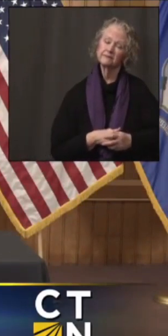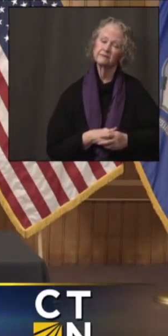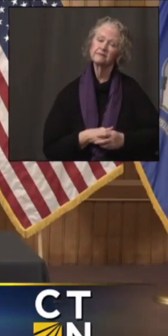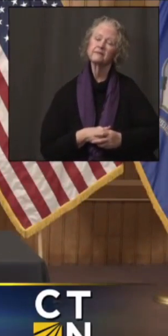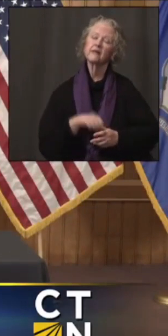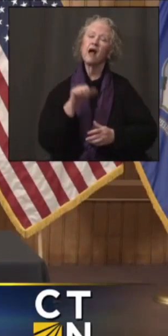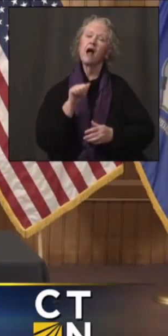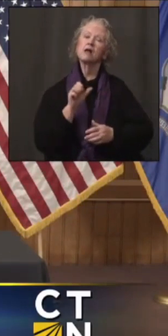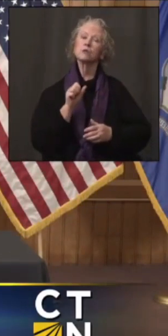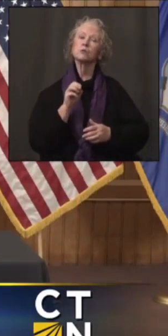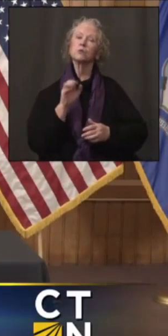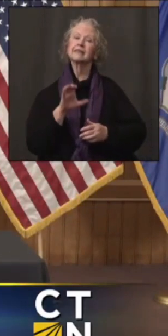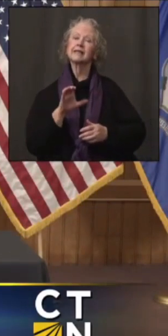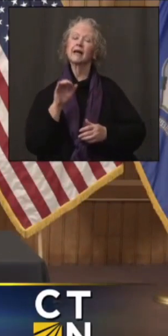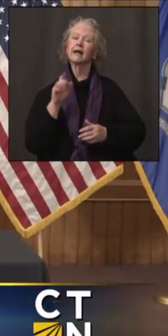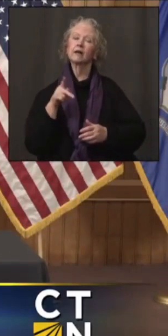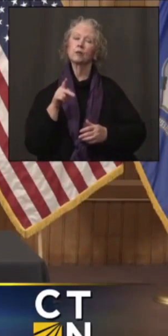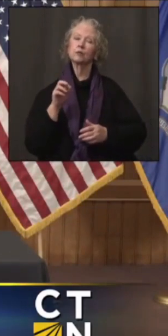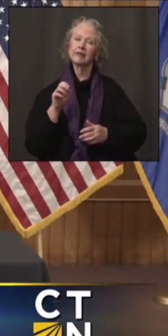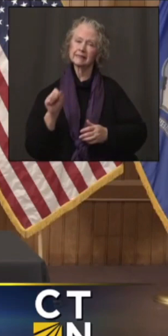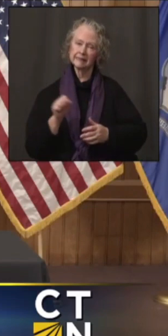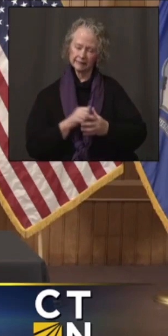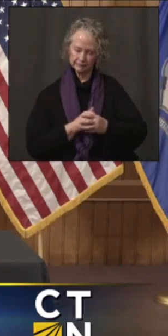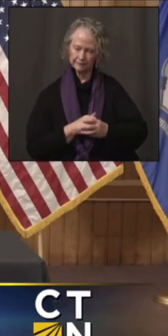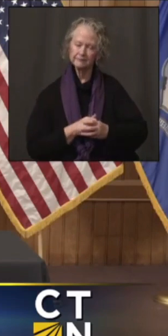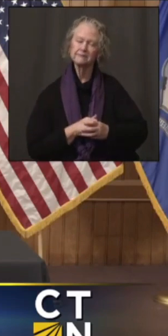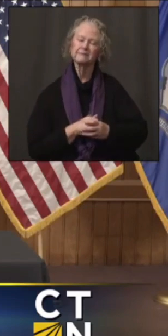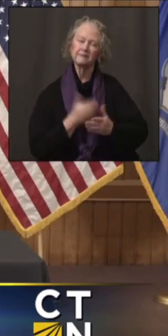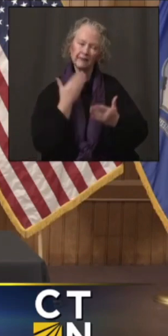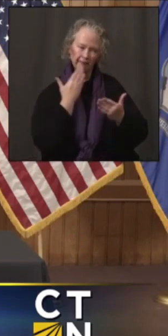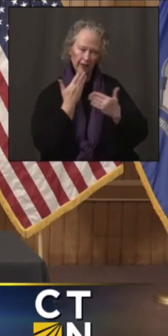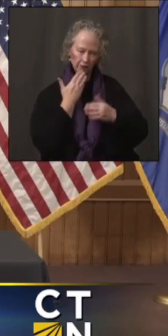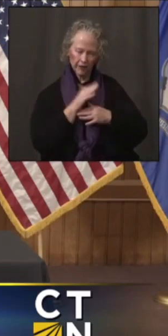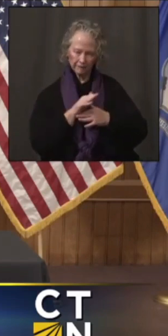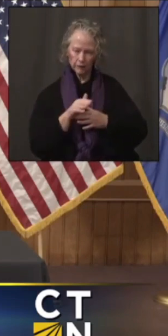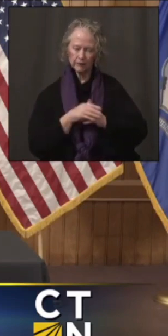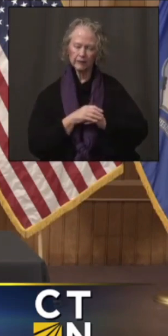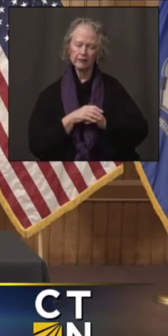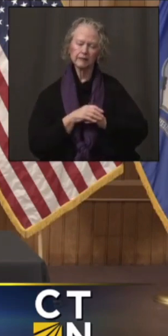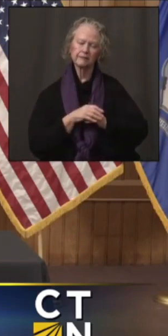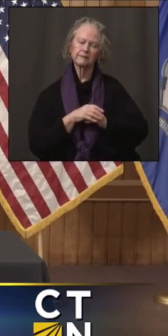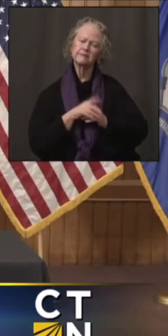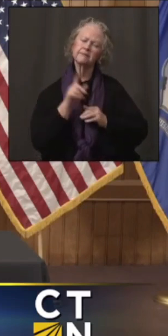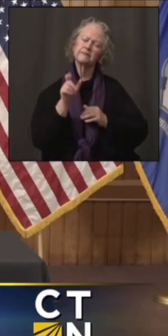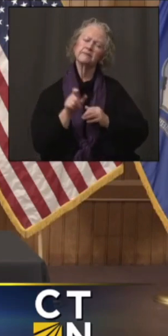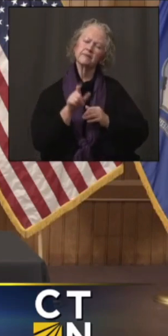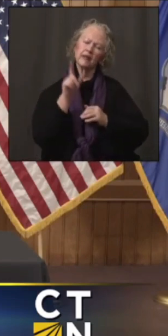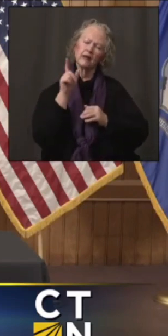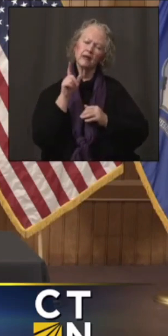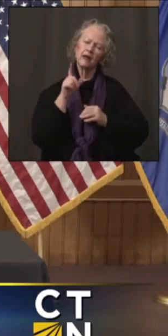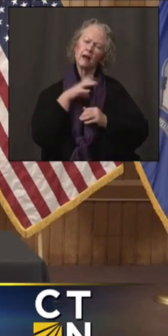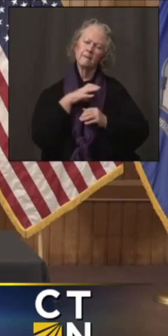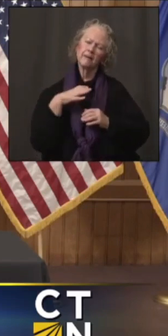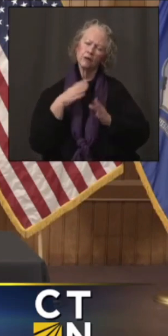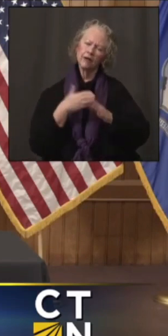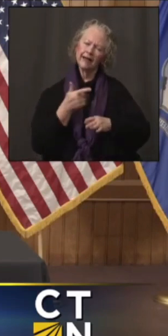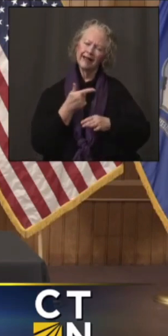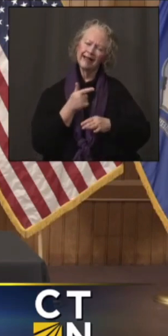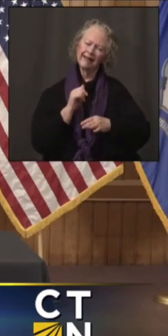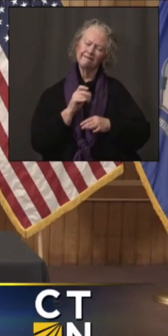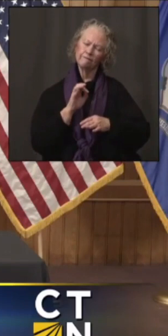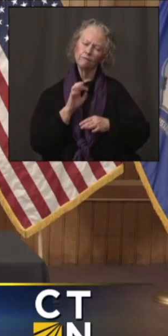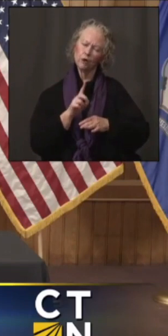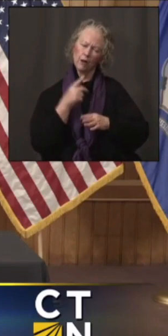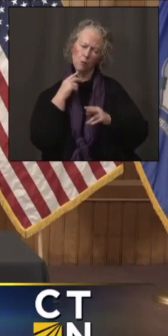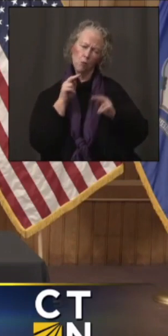The Associated Press. Thank you, Max. Good afternoon, everyone. Commissioner Gifford, I watched the allocation subcommittee meeting,